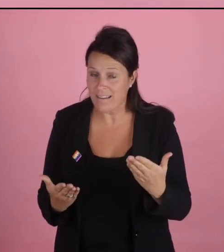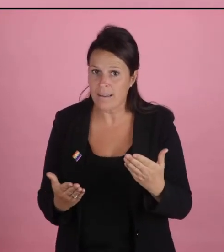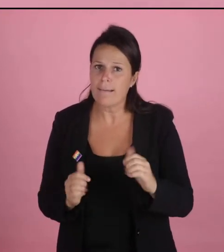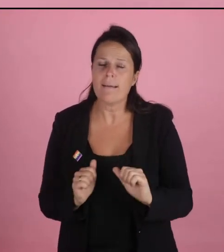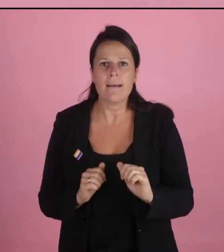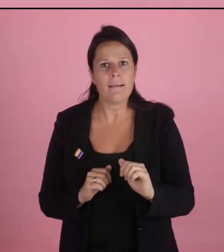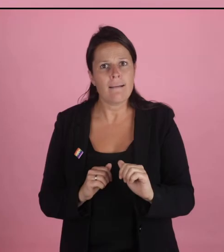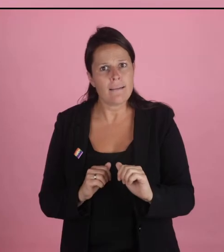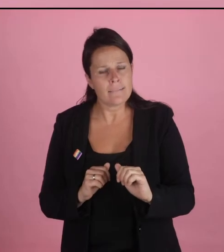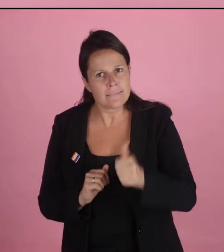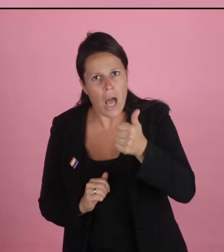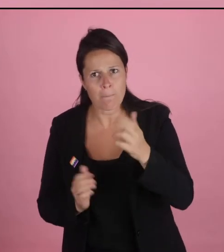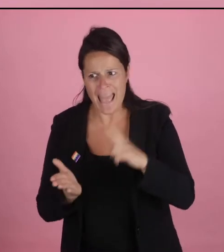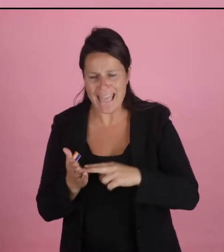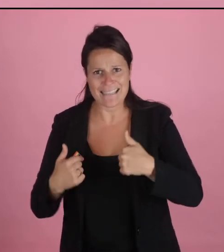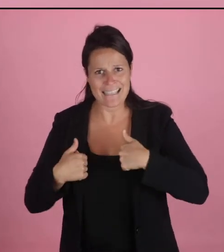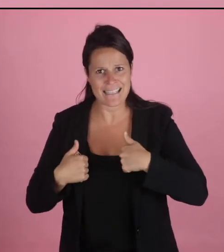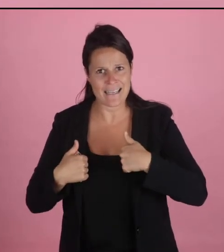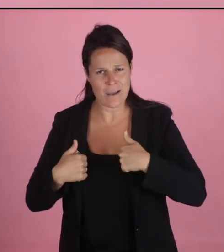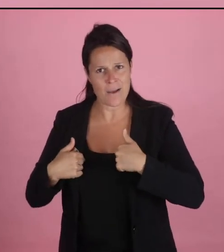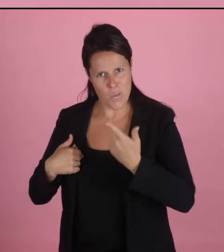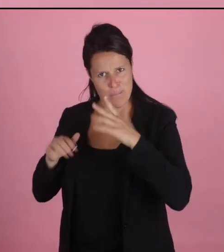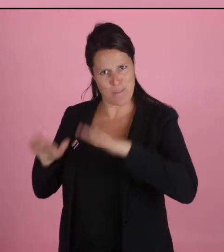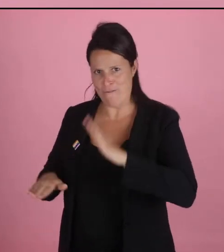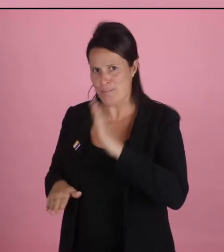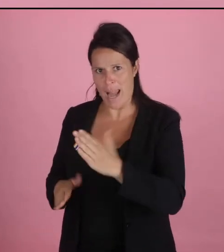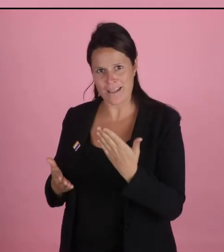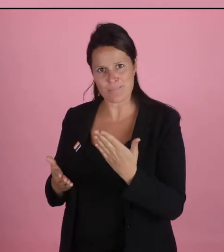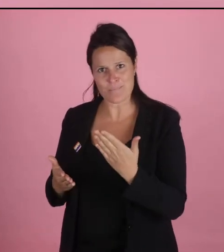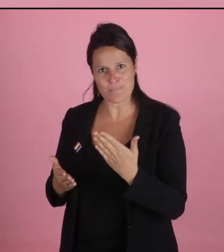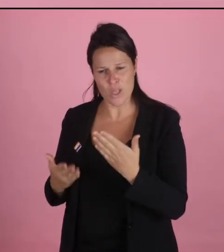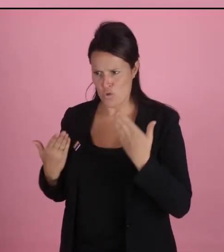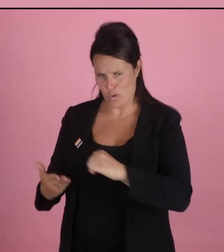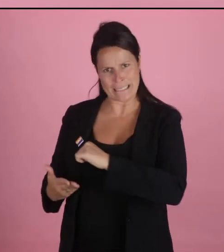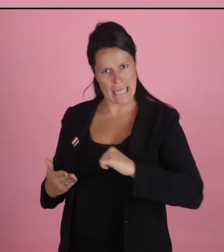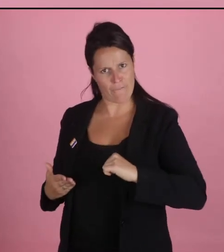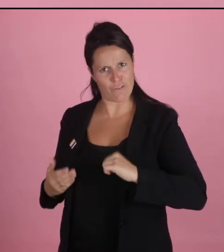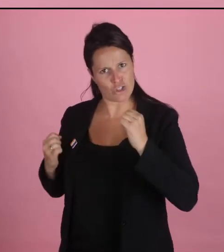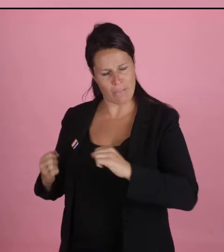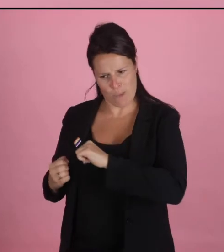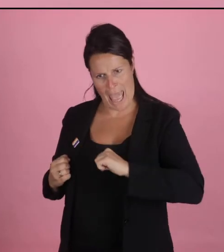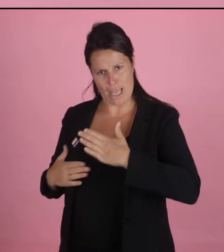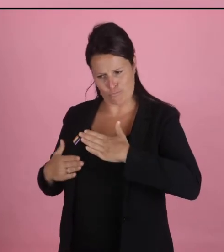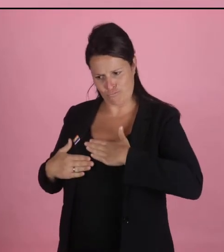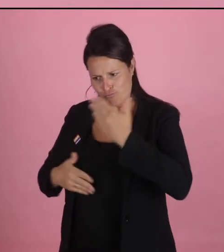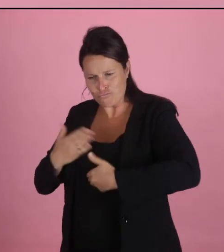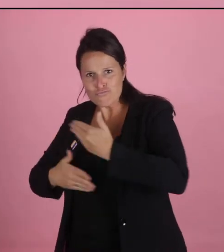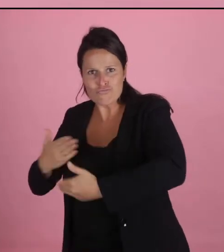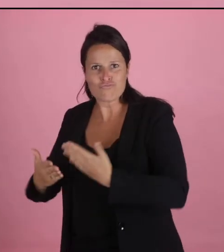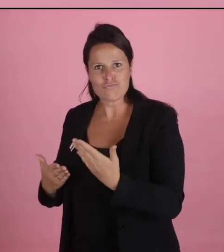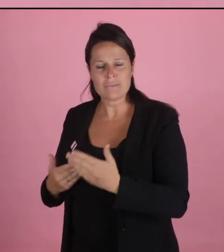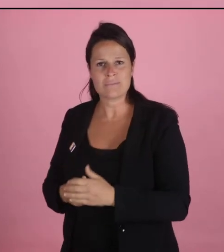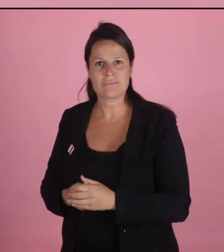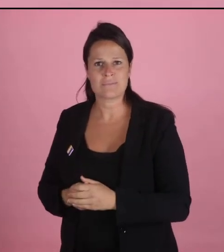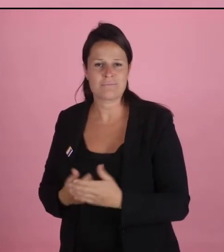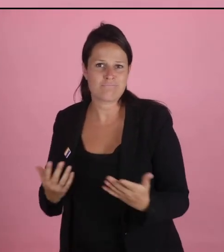really do so. I mean, that was one of the reasons why I was so confident and happy to stay in Belgium because I was like, I can now be myself and I would really like